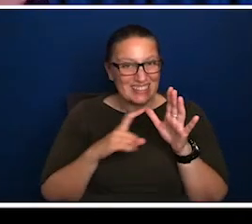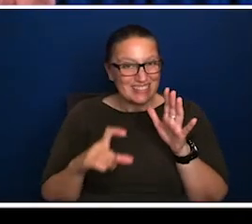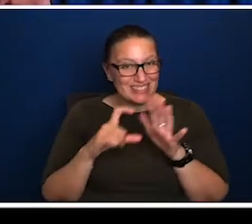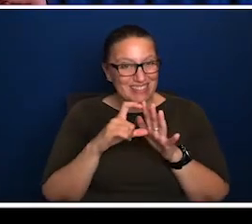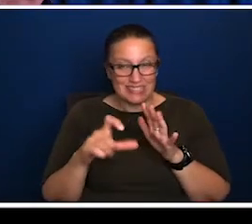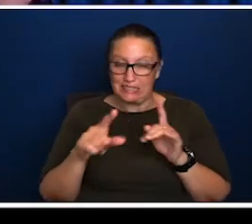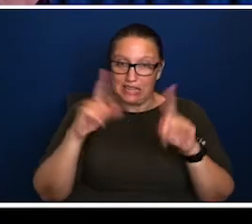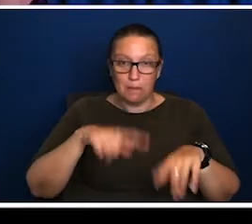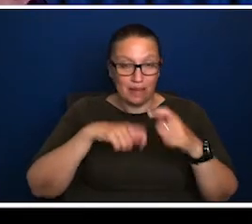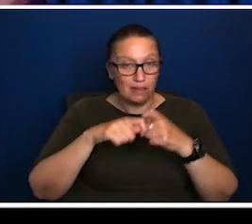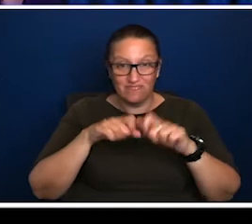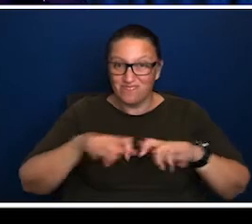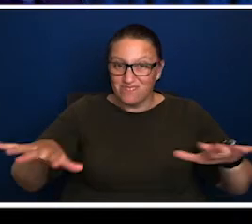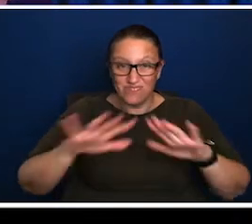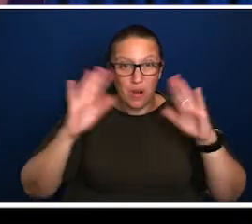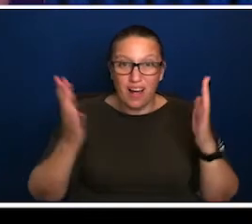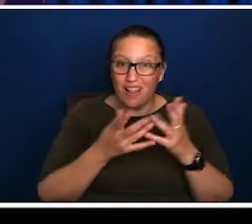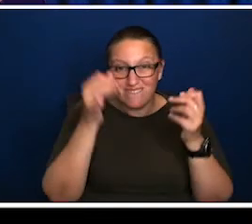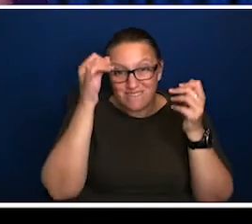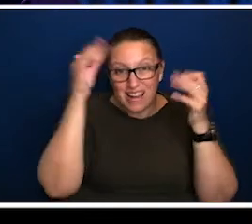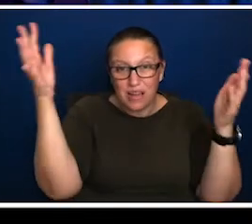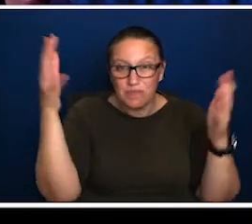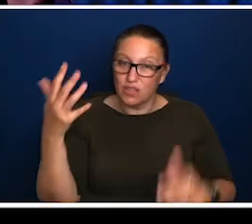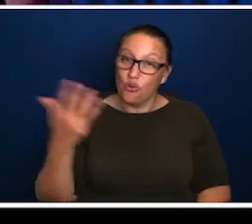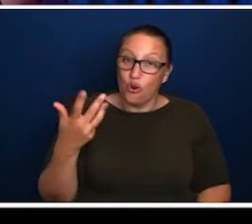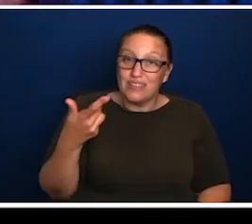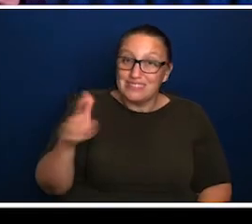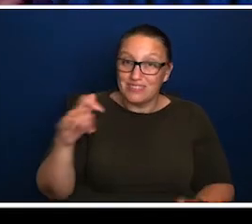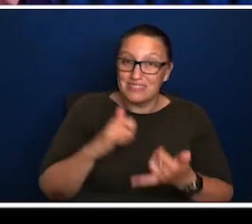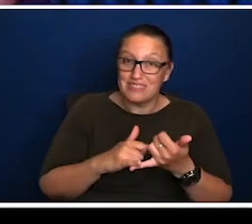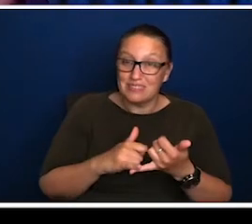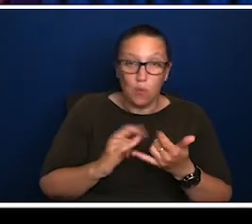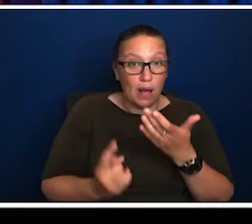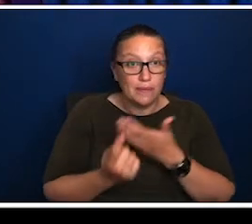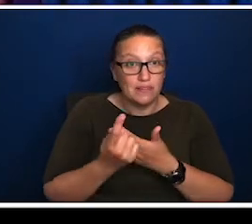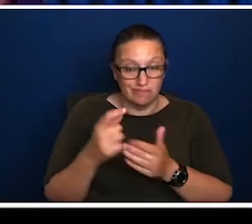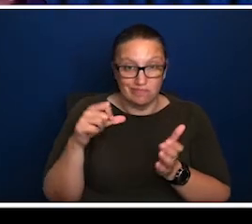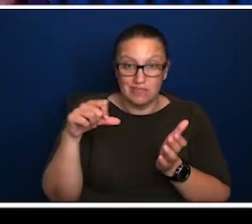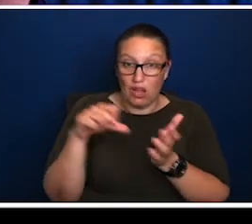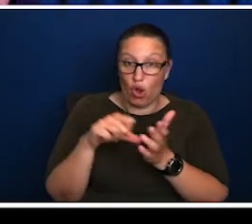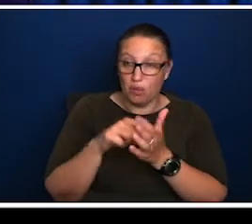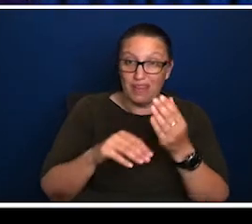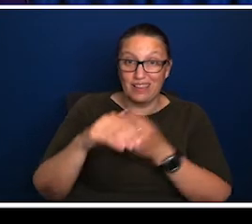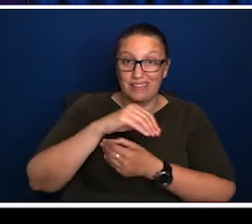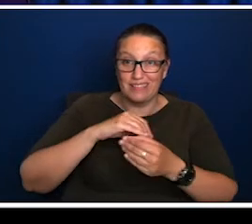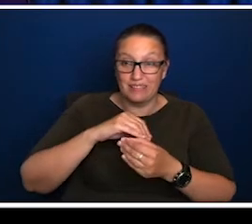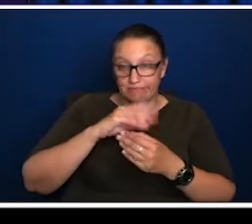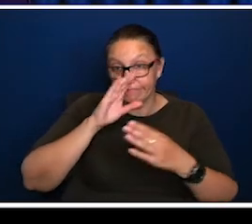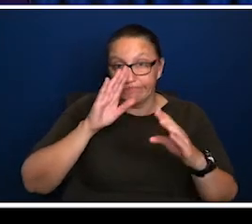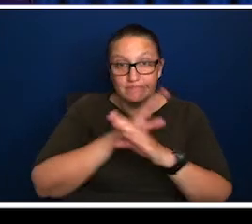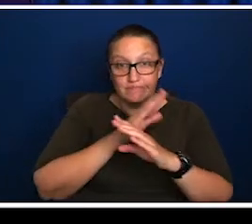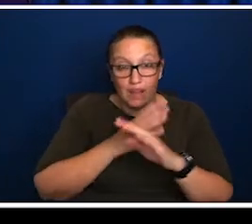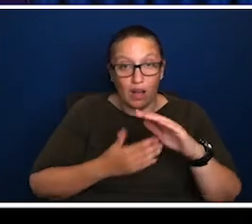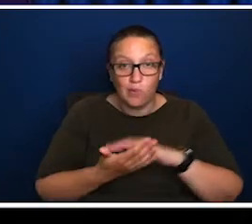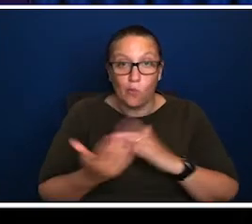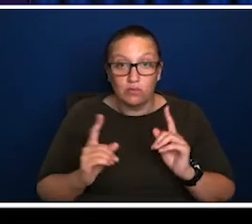um, culture was a seventies culture that hid behind, that the economy hid behind a tariff wall. So in a sense, it, it was, it's a version of what we're